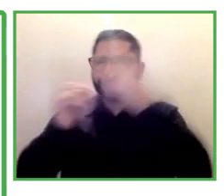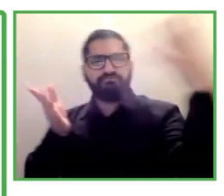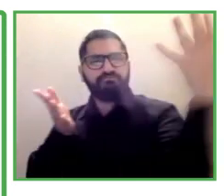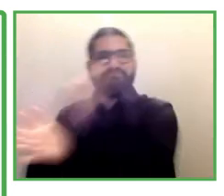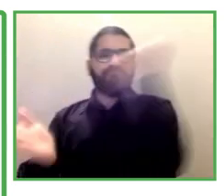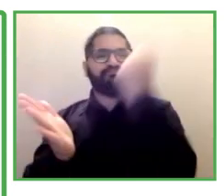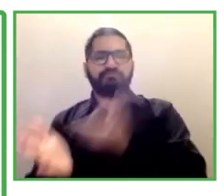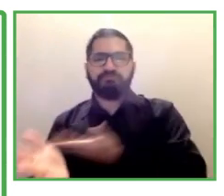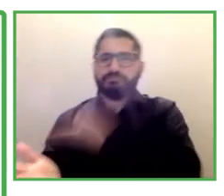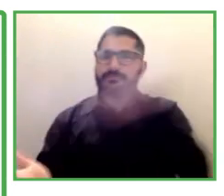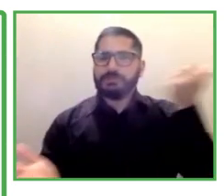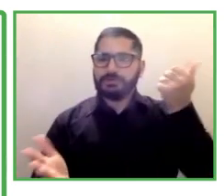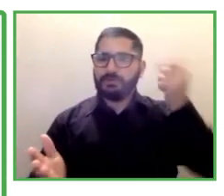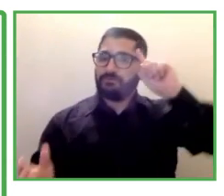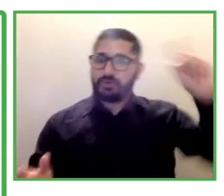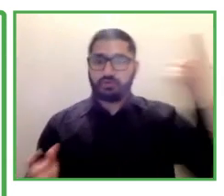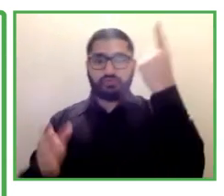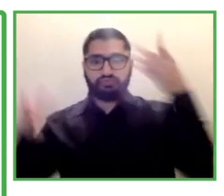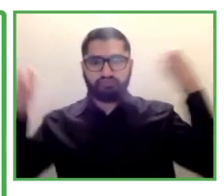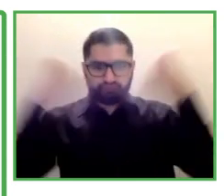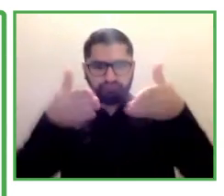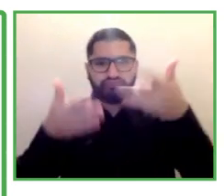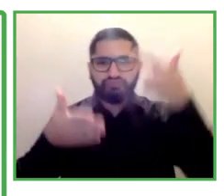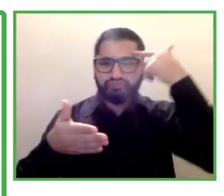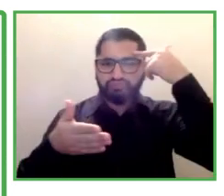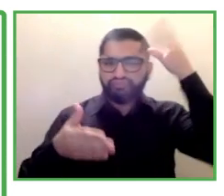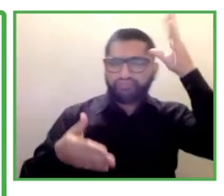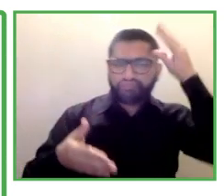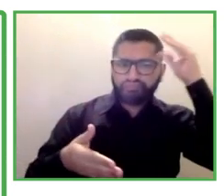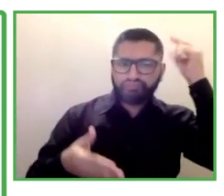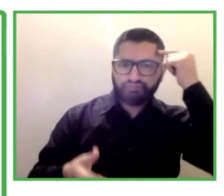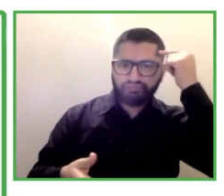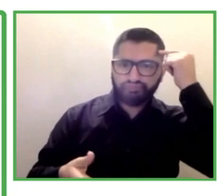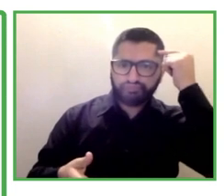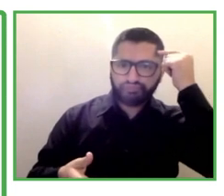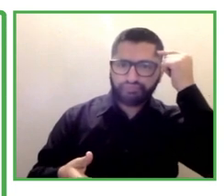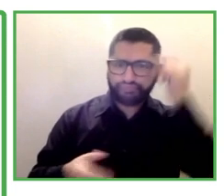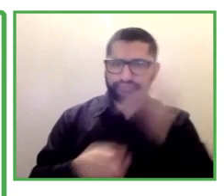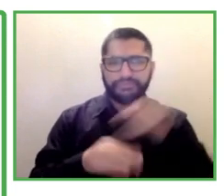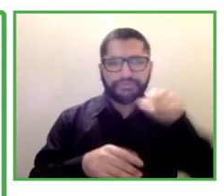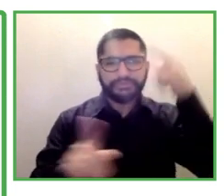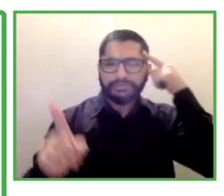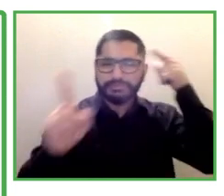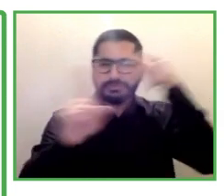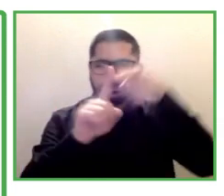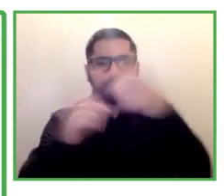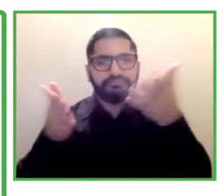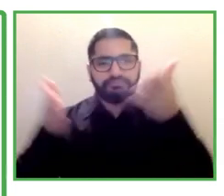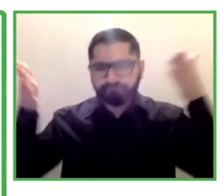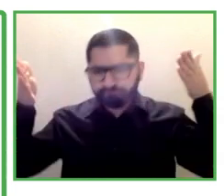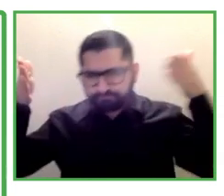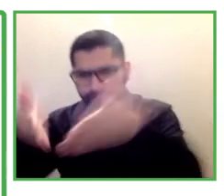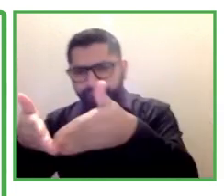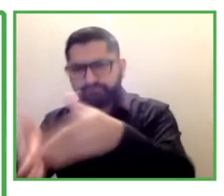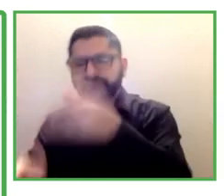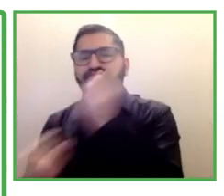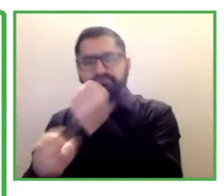to focus on this session and the subject of employment is part, an important part of awareness.